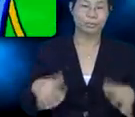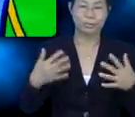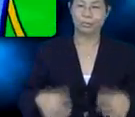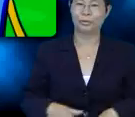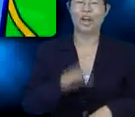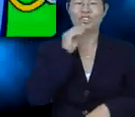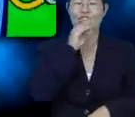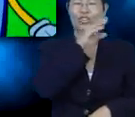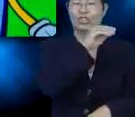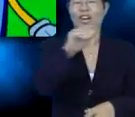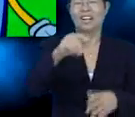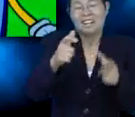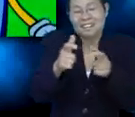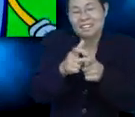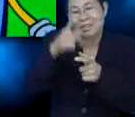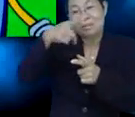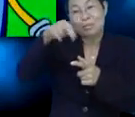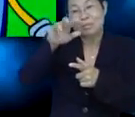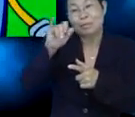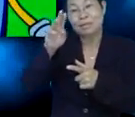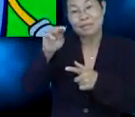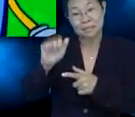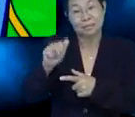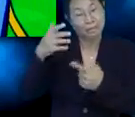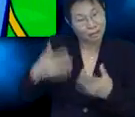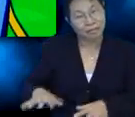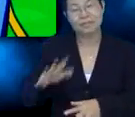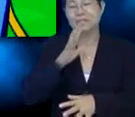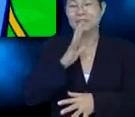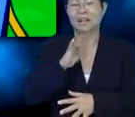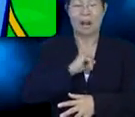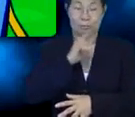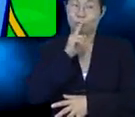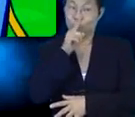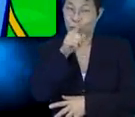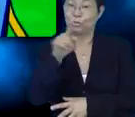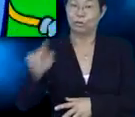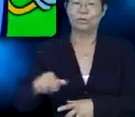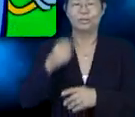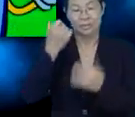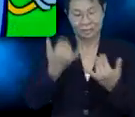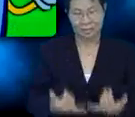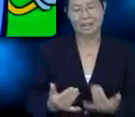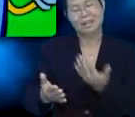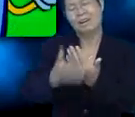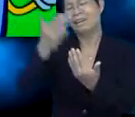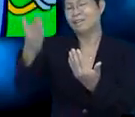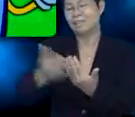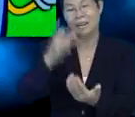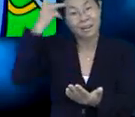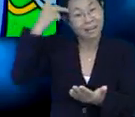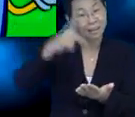Phew! What talkative little prisms. But after all that they have said, I'm sure